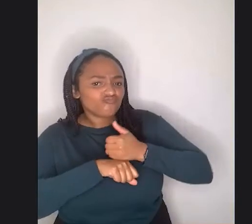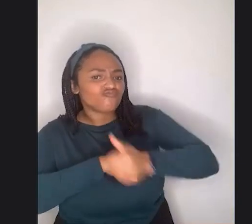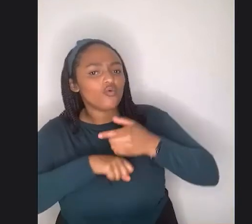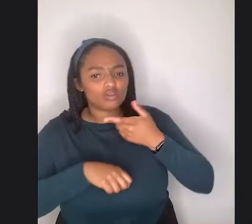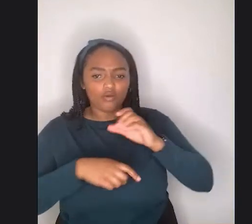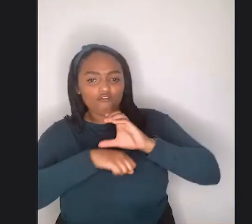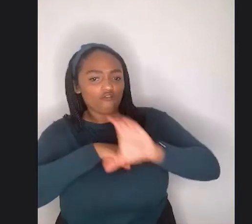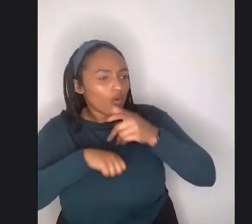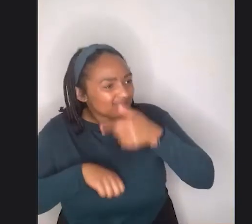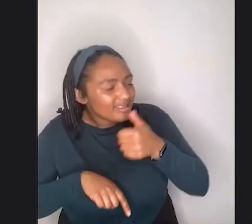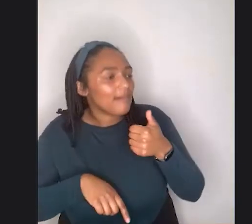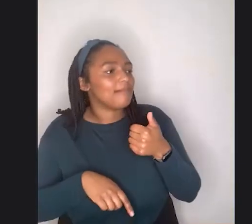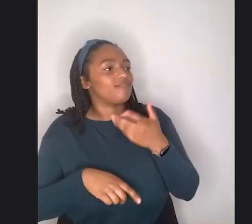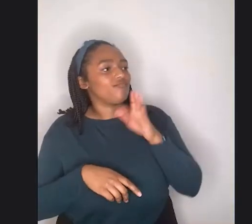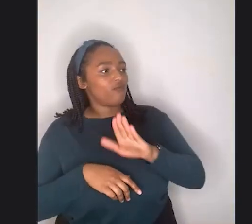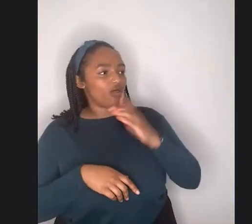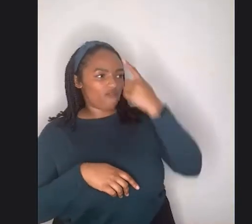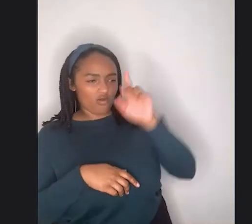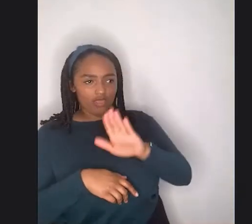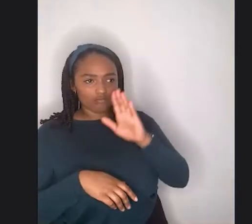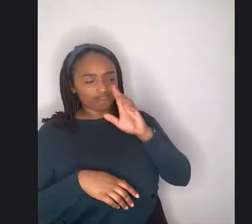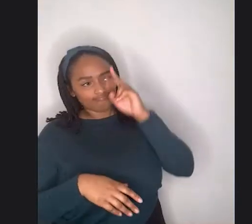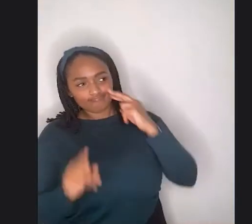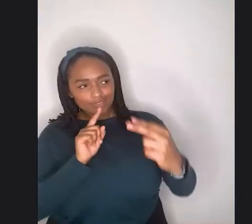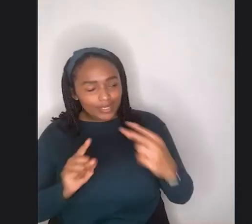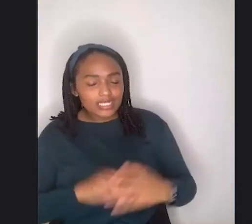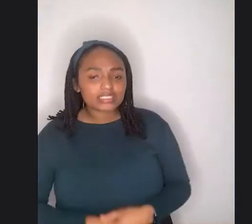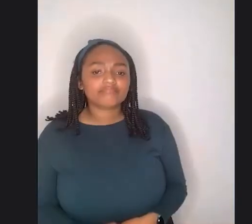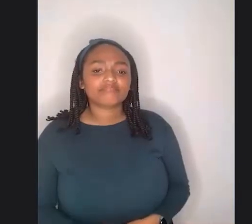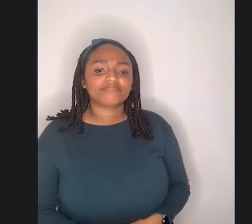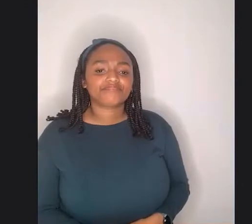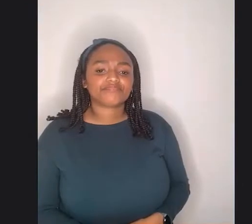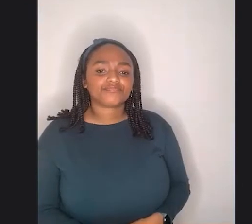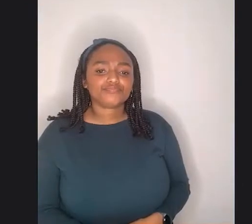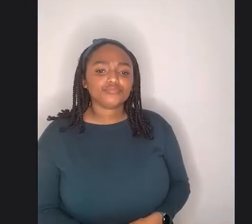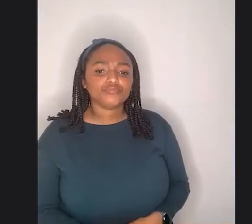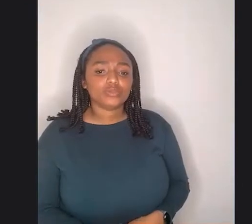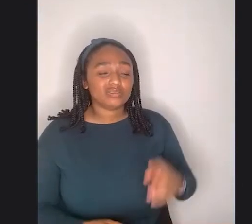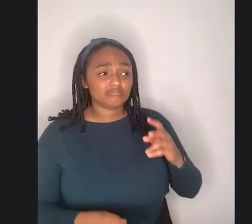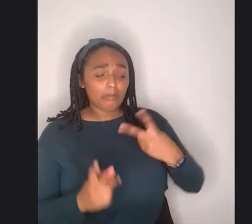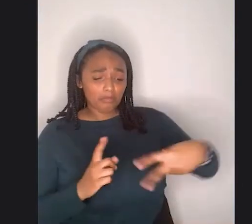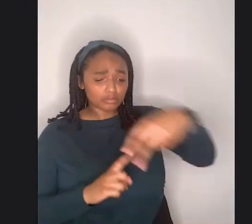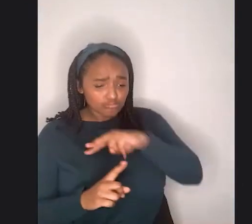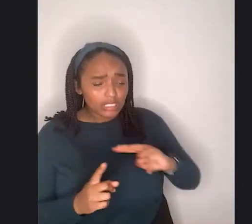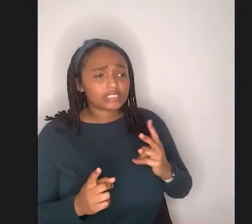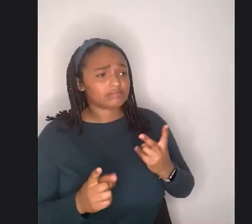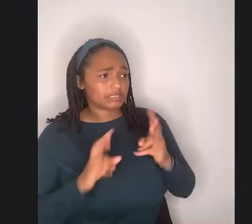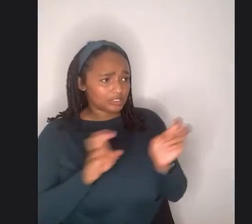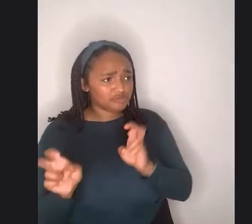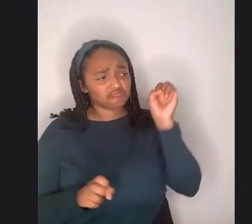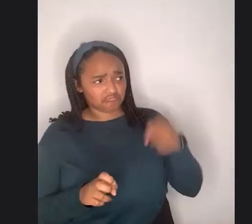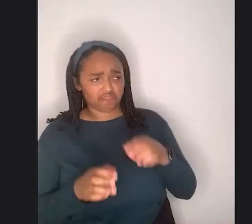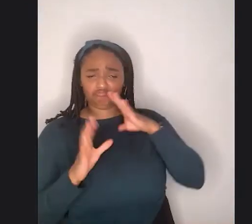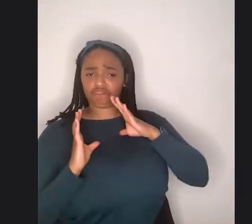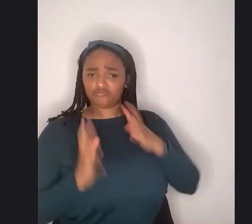like suggestions or like, you know, points of view. I think that's totally fine. Um, of course, you know, eating